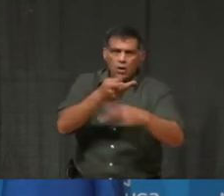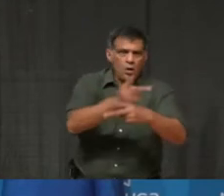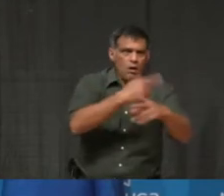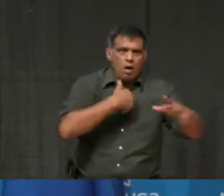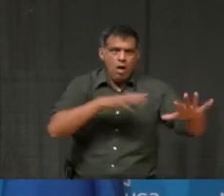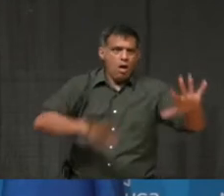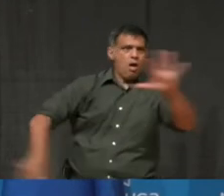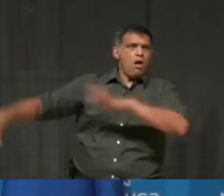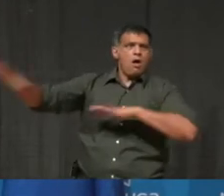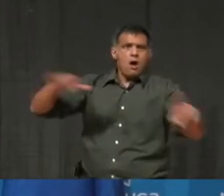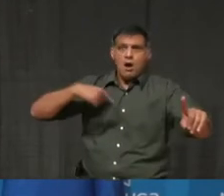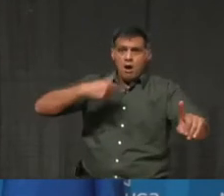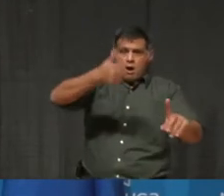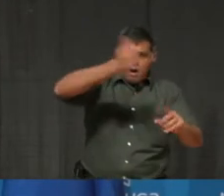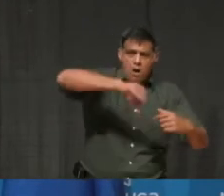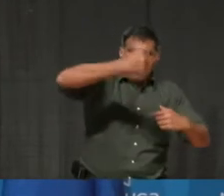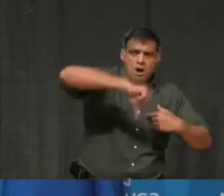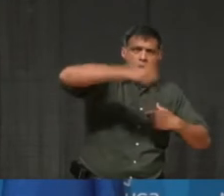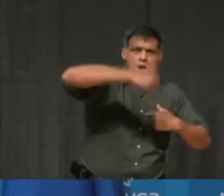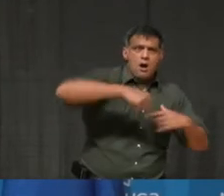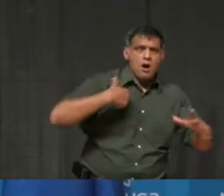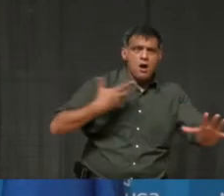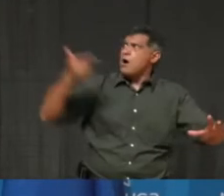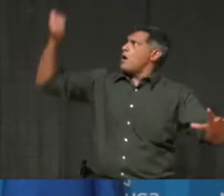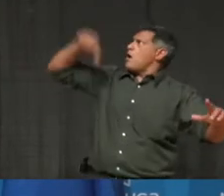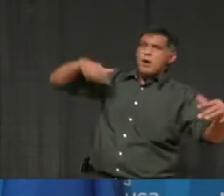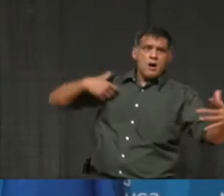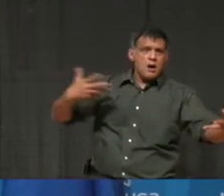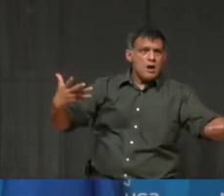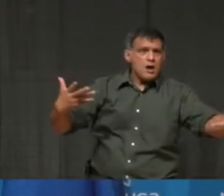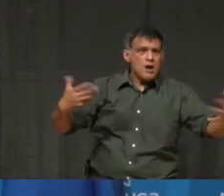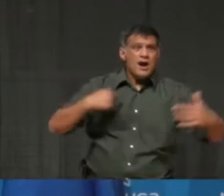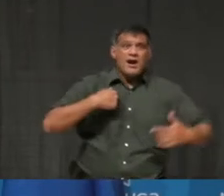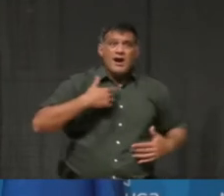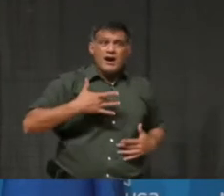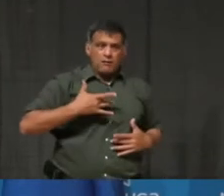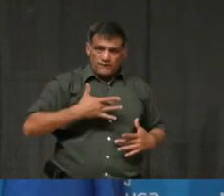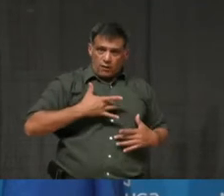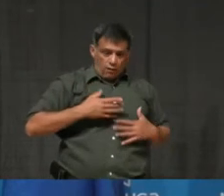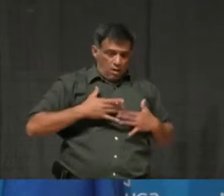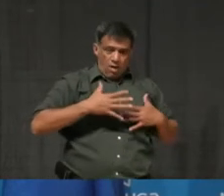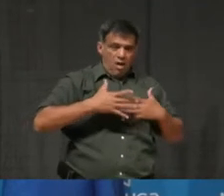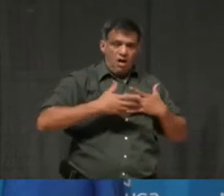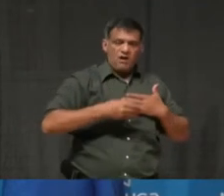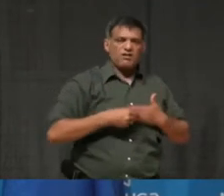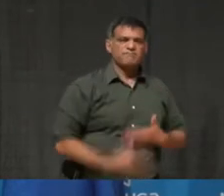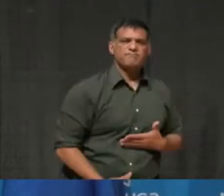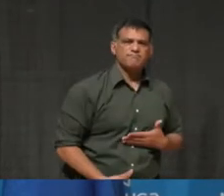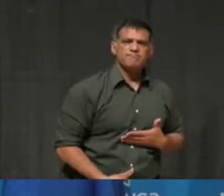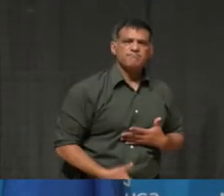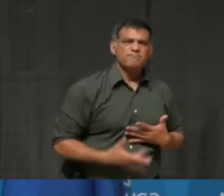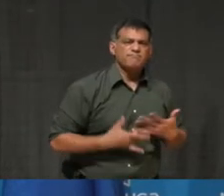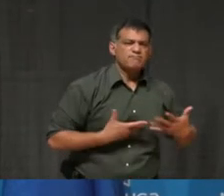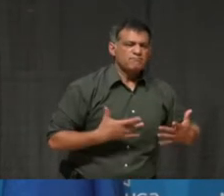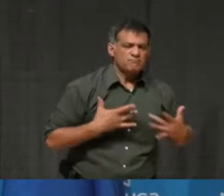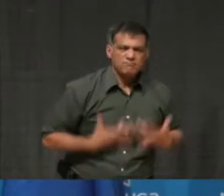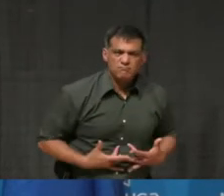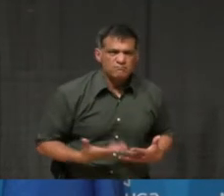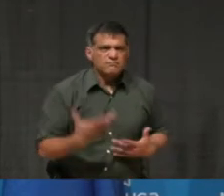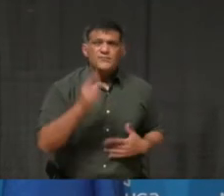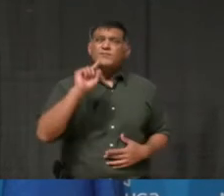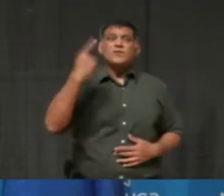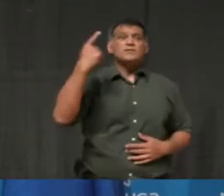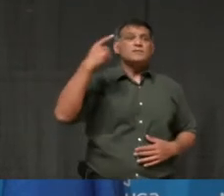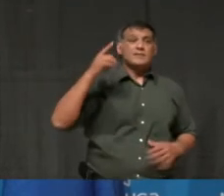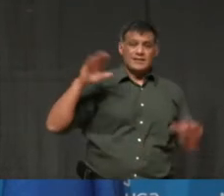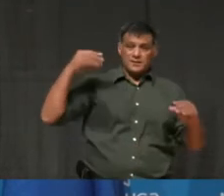This was incredibly deflating for us because in the spring during the first wave, the banks actually deferred